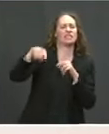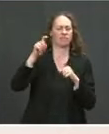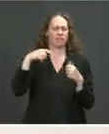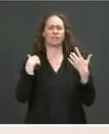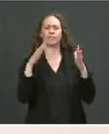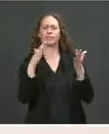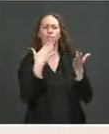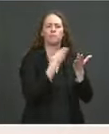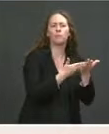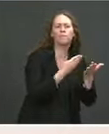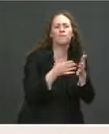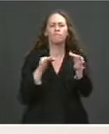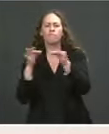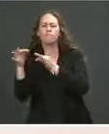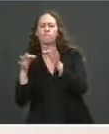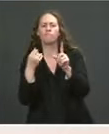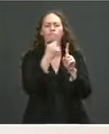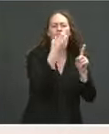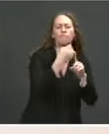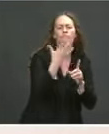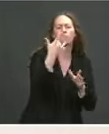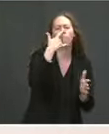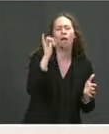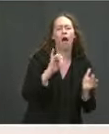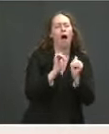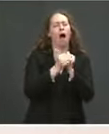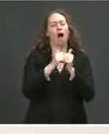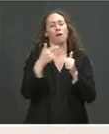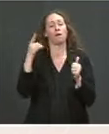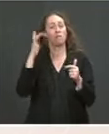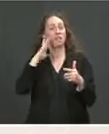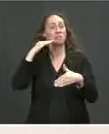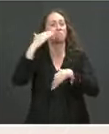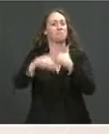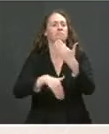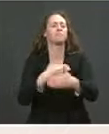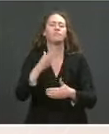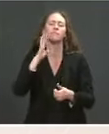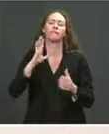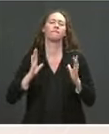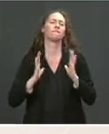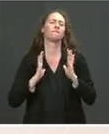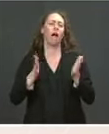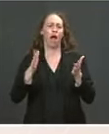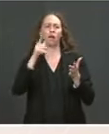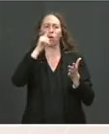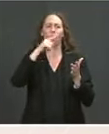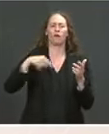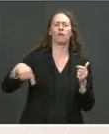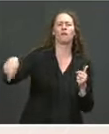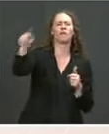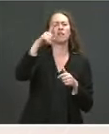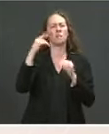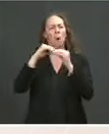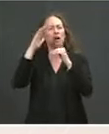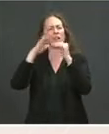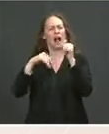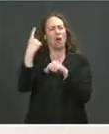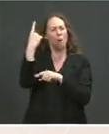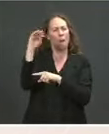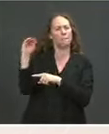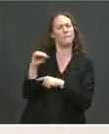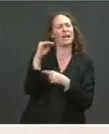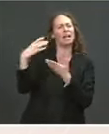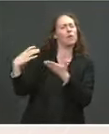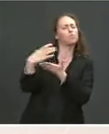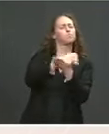principle is the same, which is that for the very highest-income Americans, we should tax at the same rate ordinary